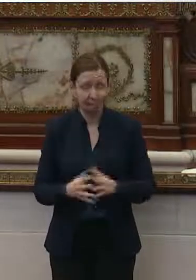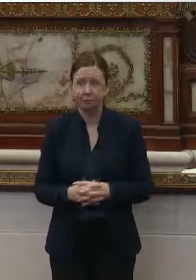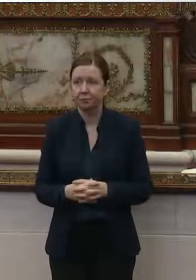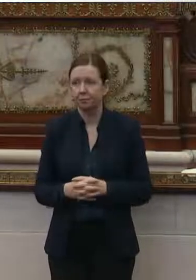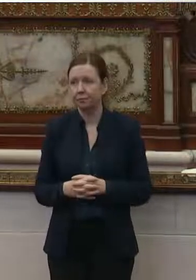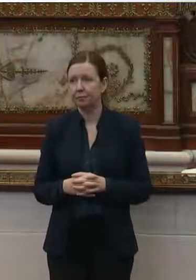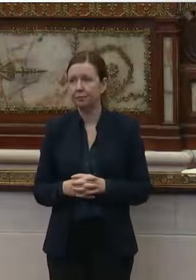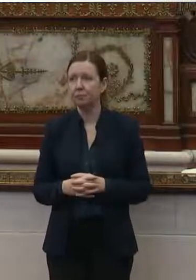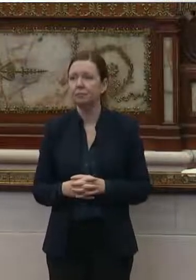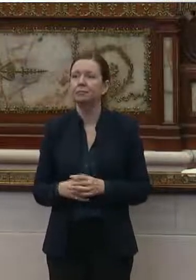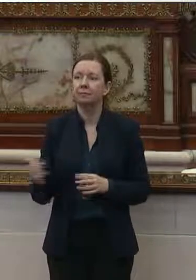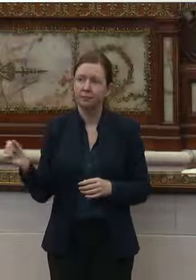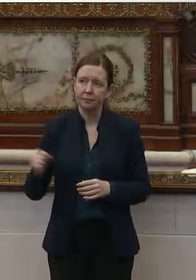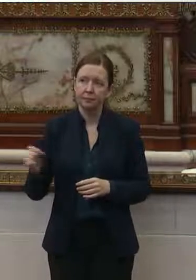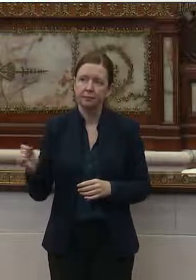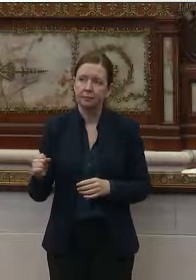record?